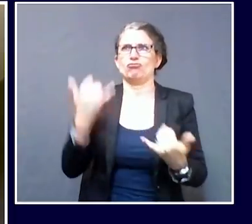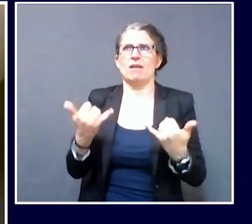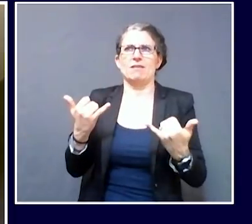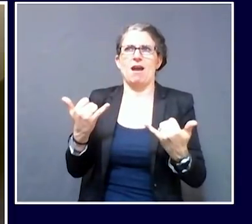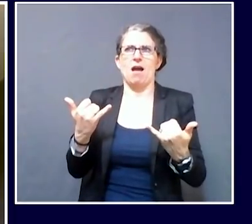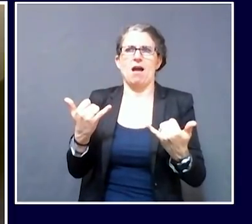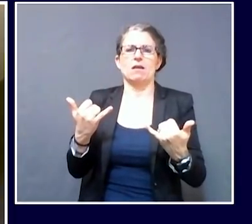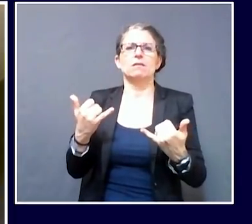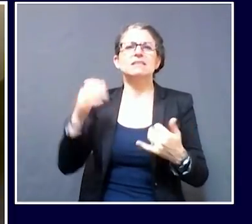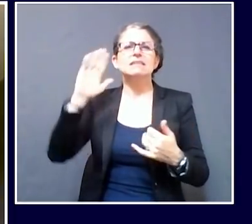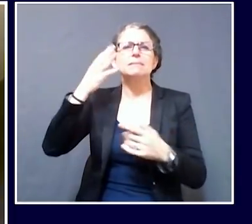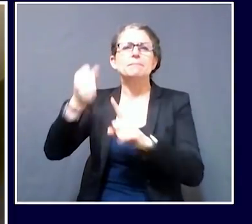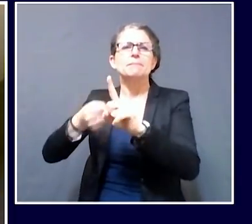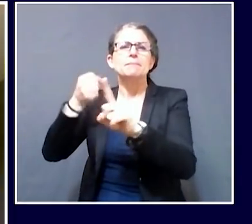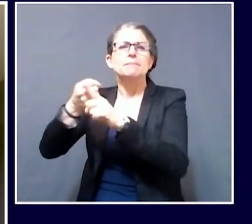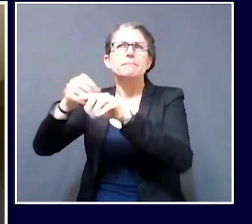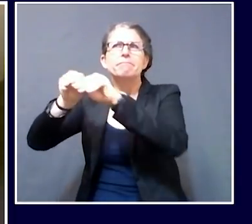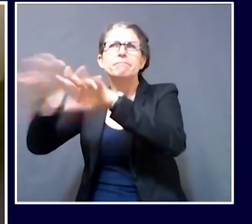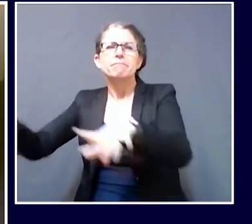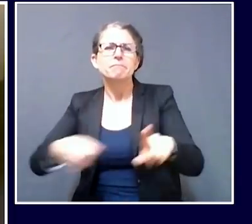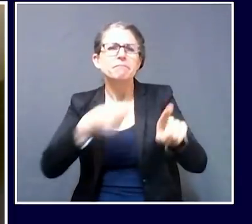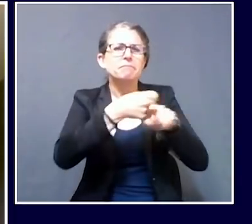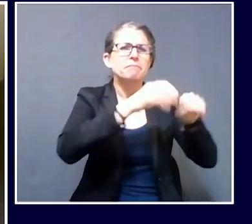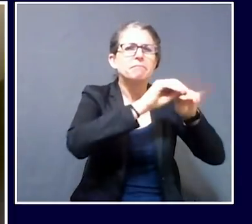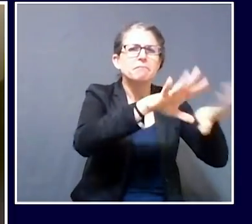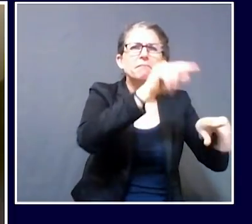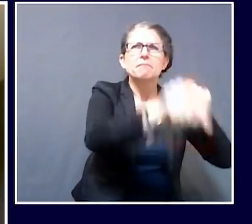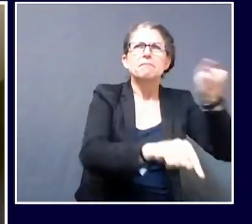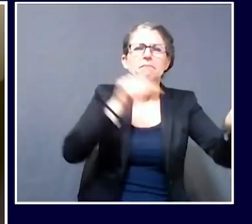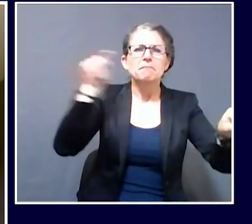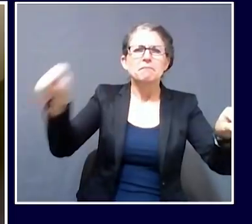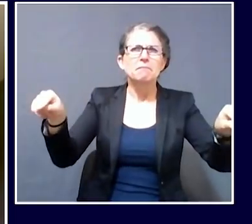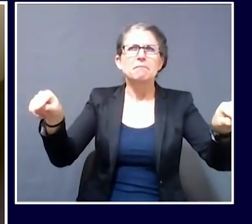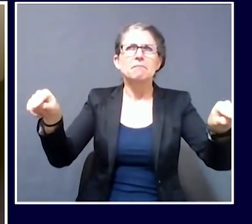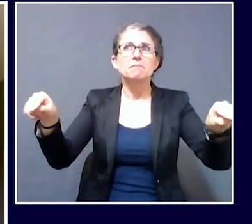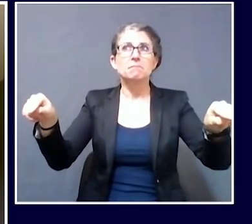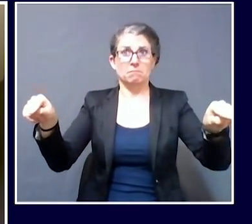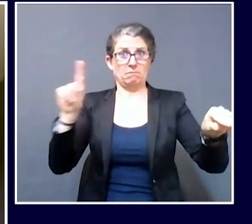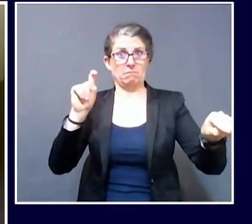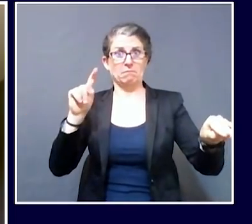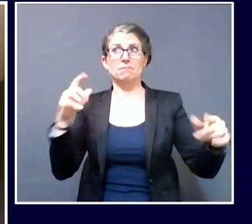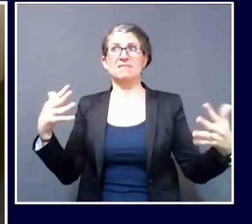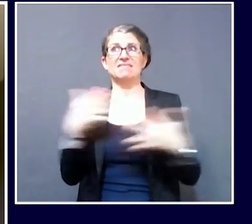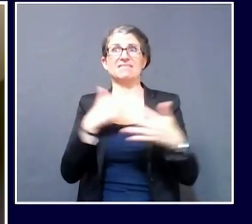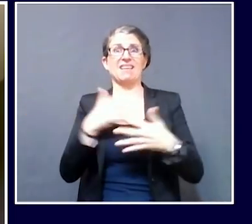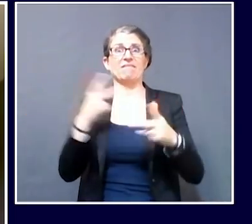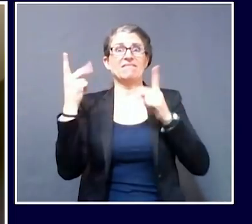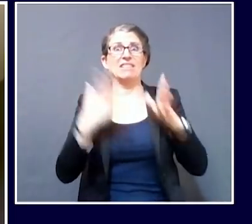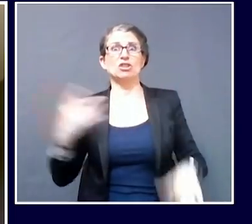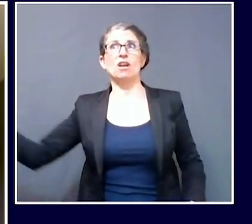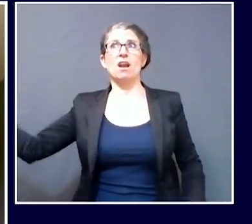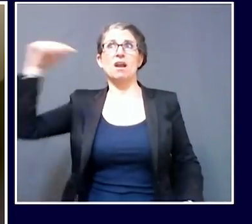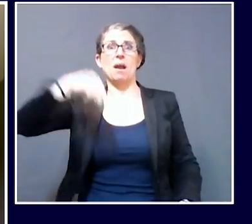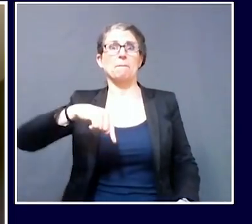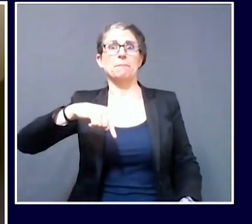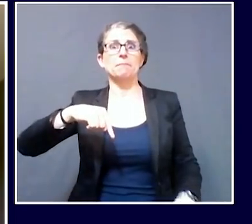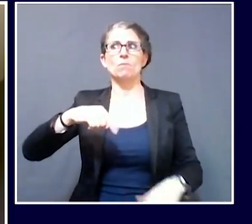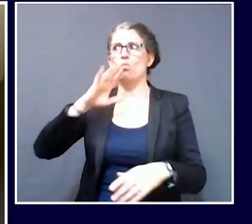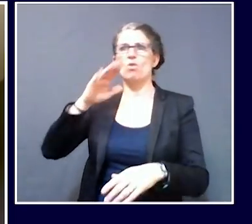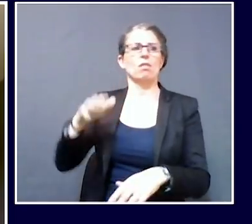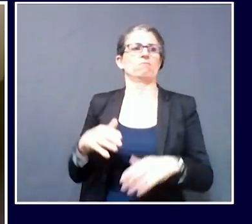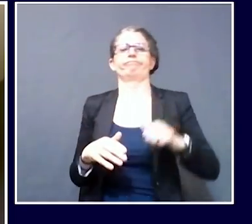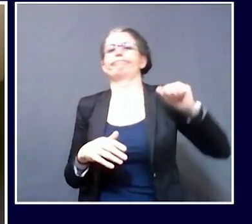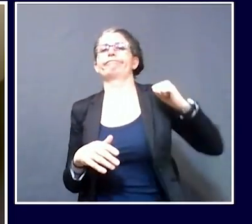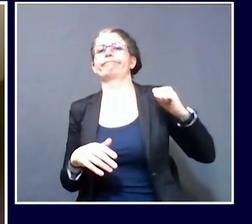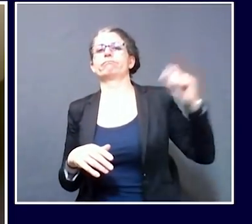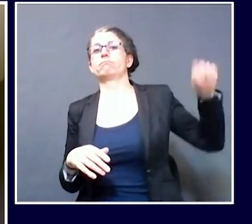Are we giving visitors a reason to go elsewhere by having this extra requirement on there to come to Maine, to vacation in Maine?